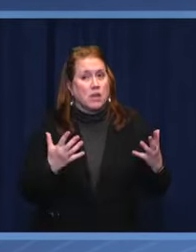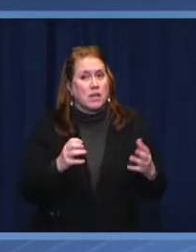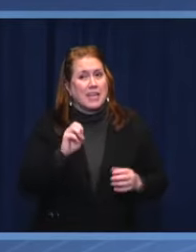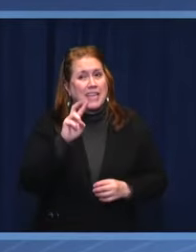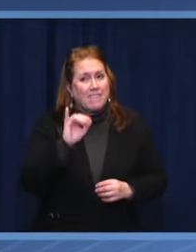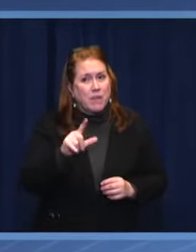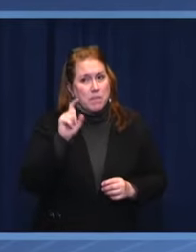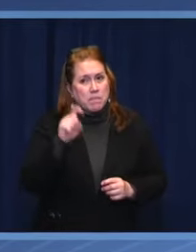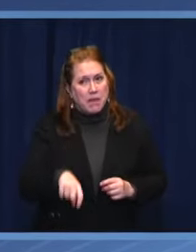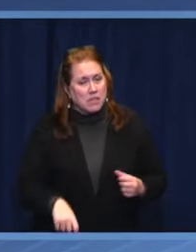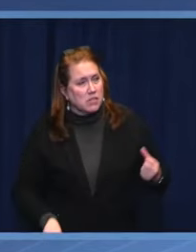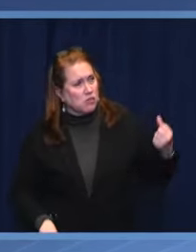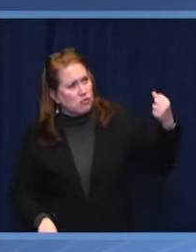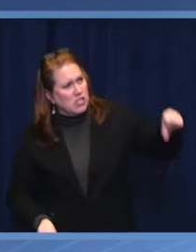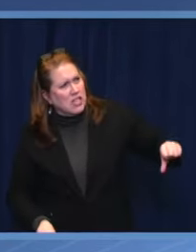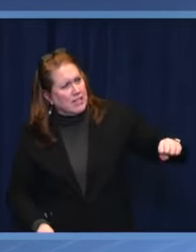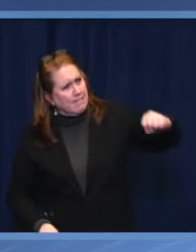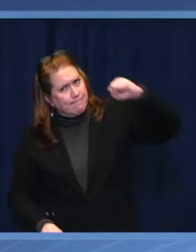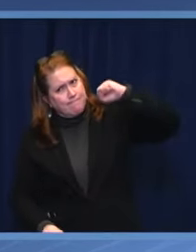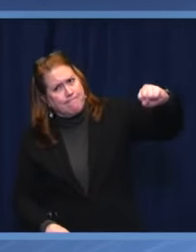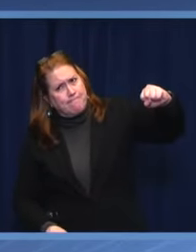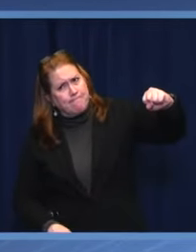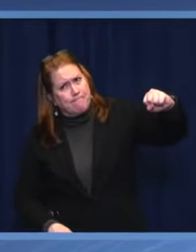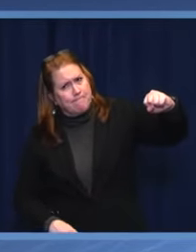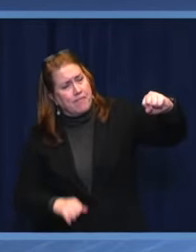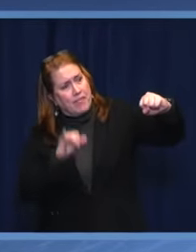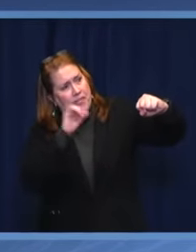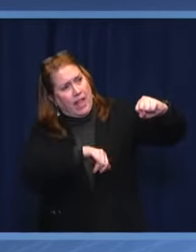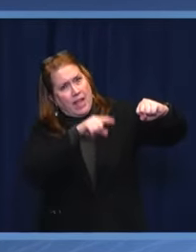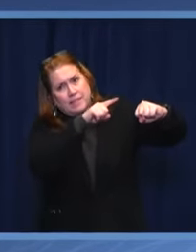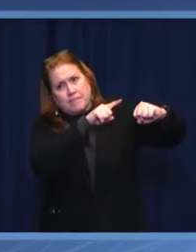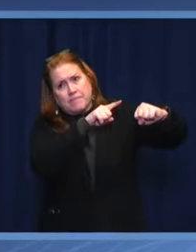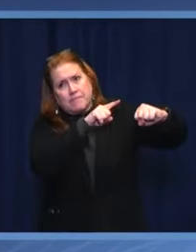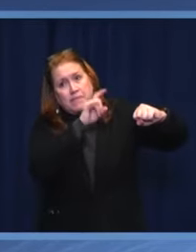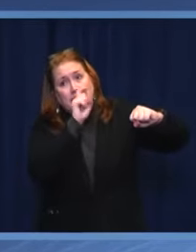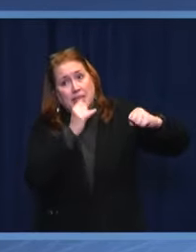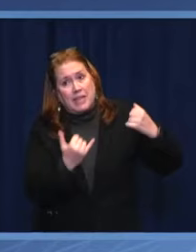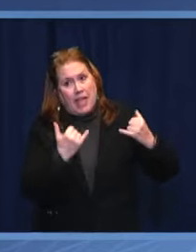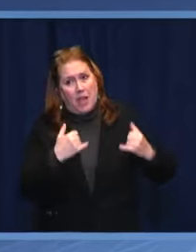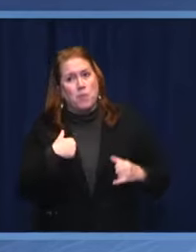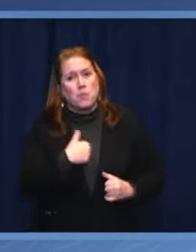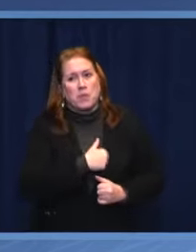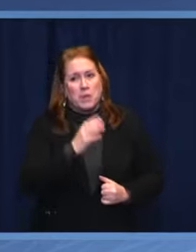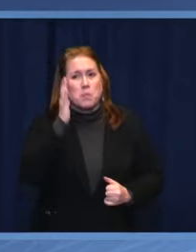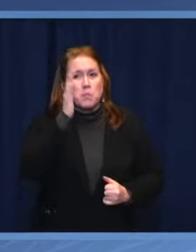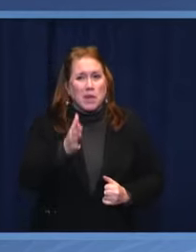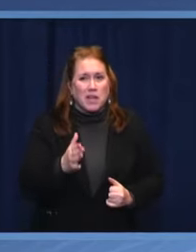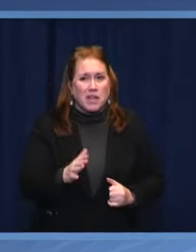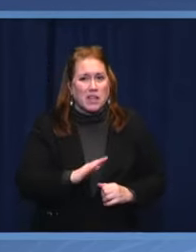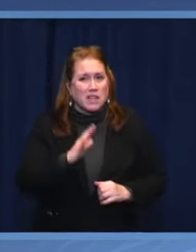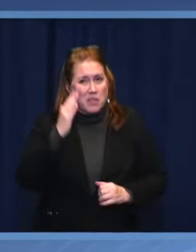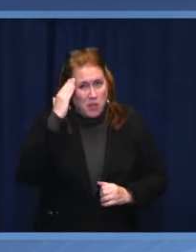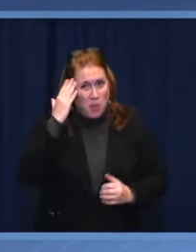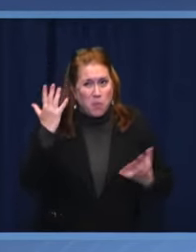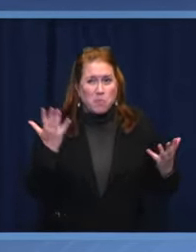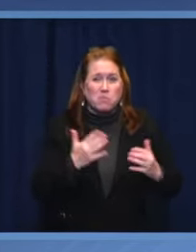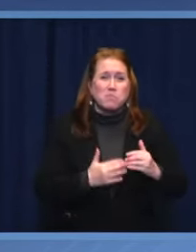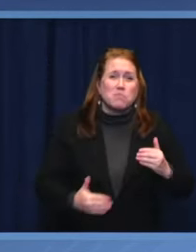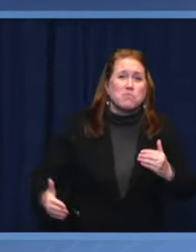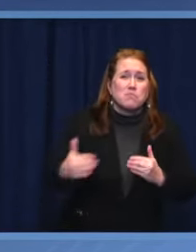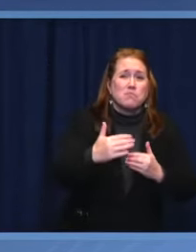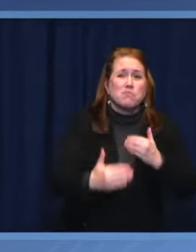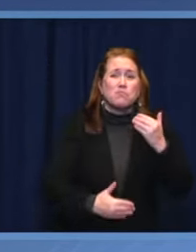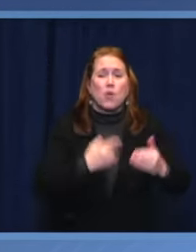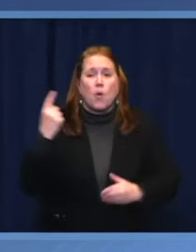lose their war. If it loses now, it will know that it will always lose